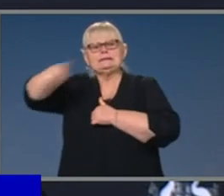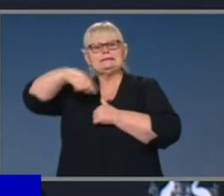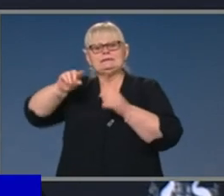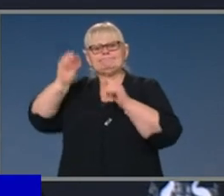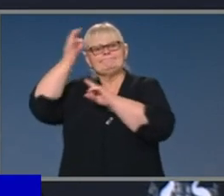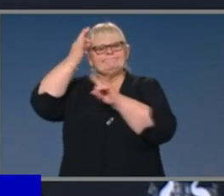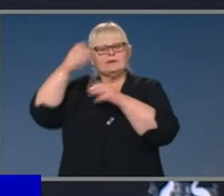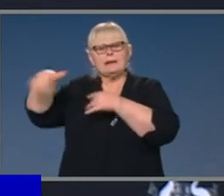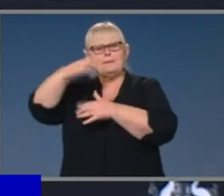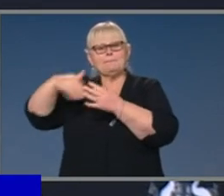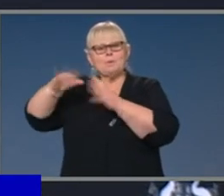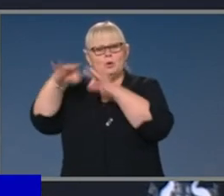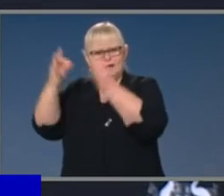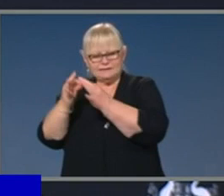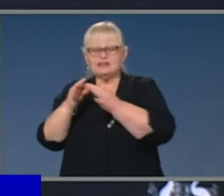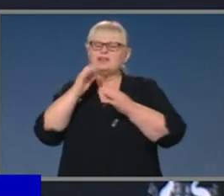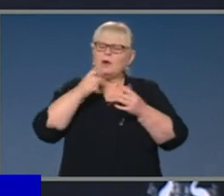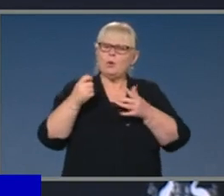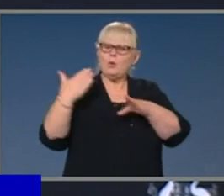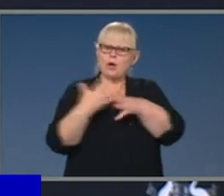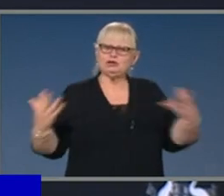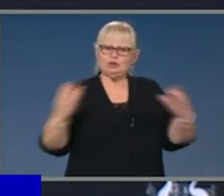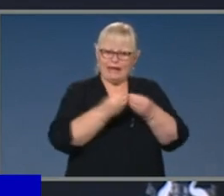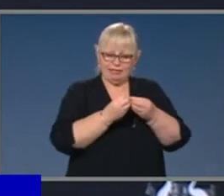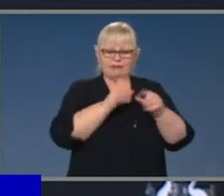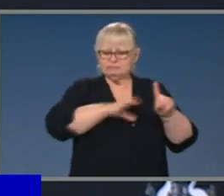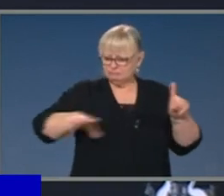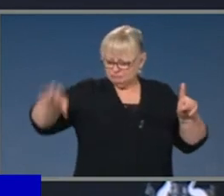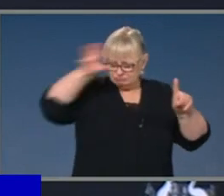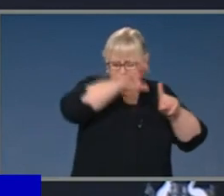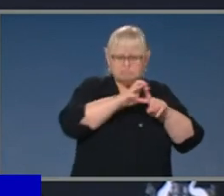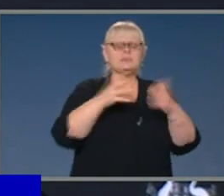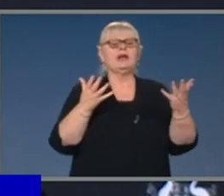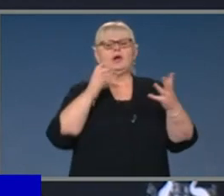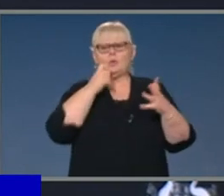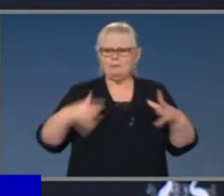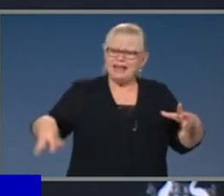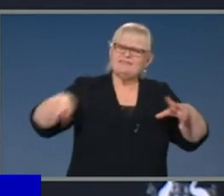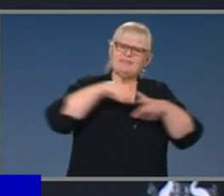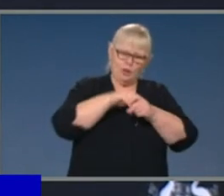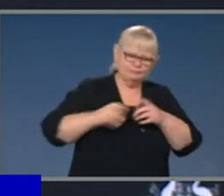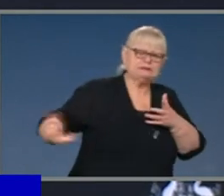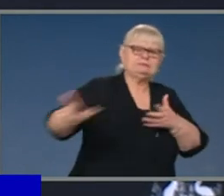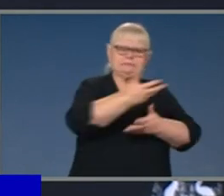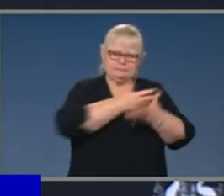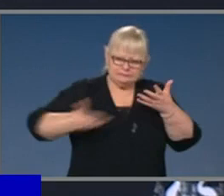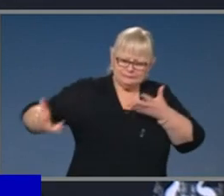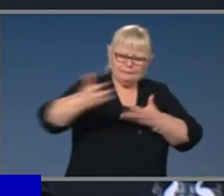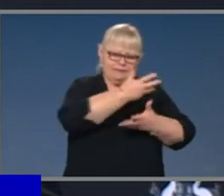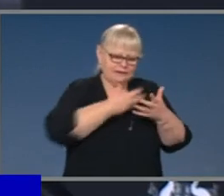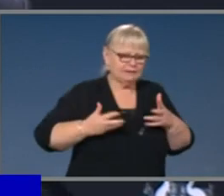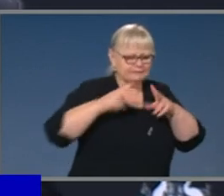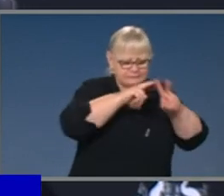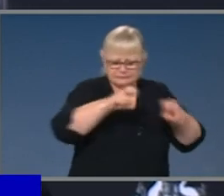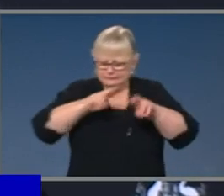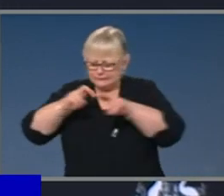course of this month, as will the Federal Cabinet, and States and Territories will also be involved in that process, and we would hope that they would all be agreed